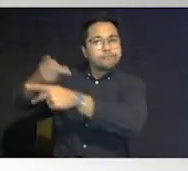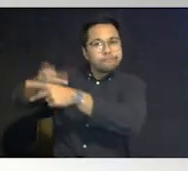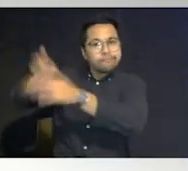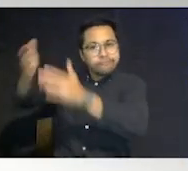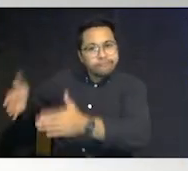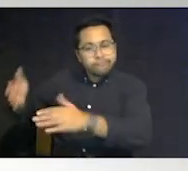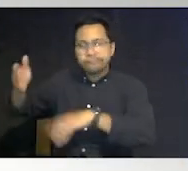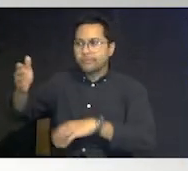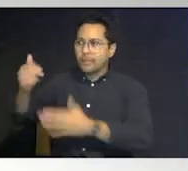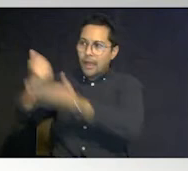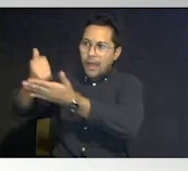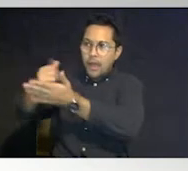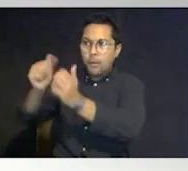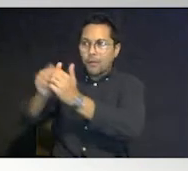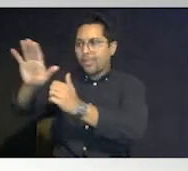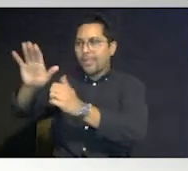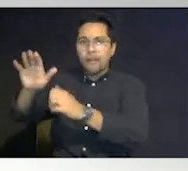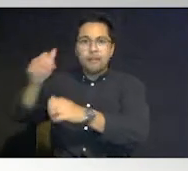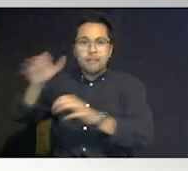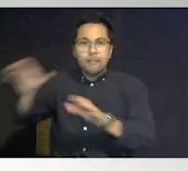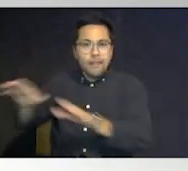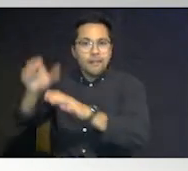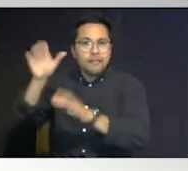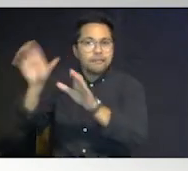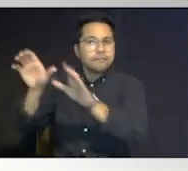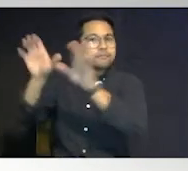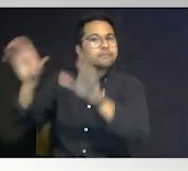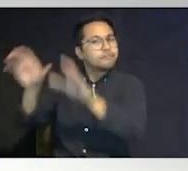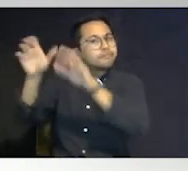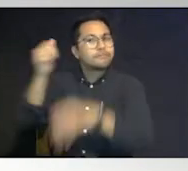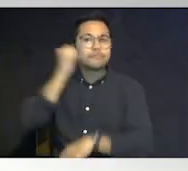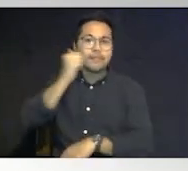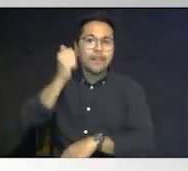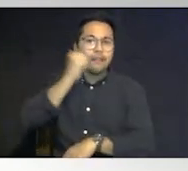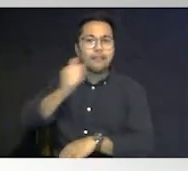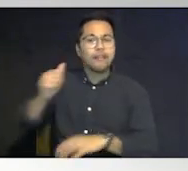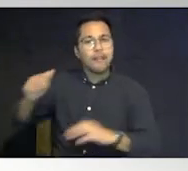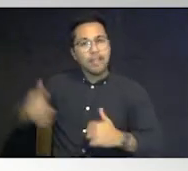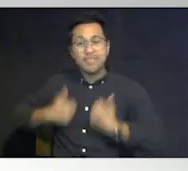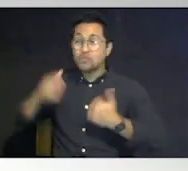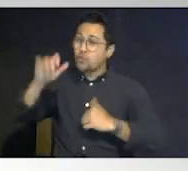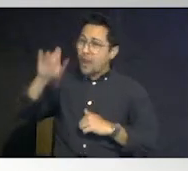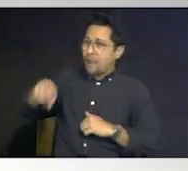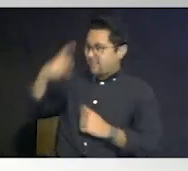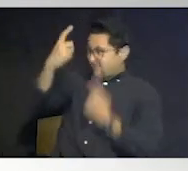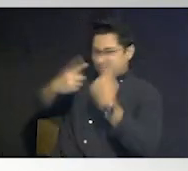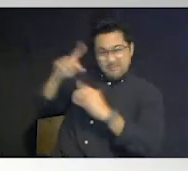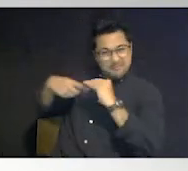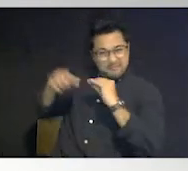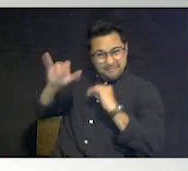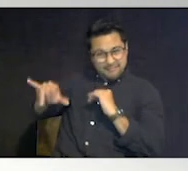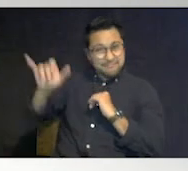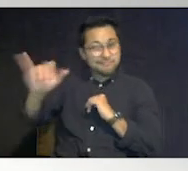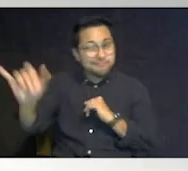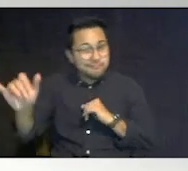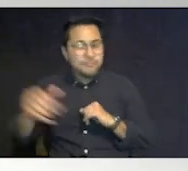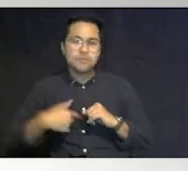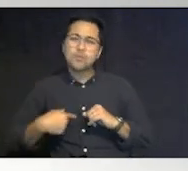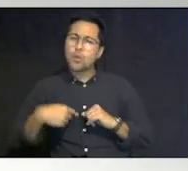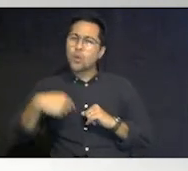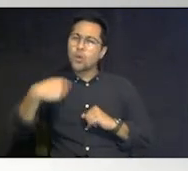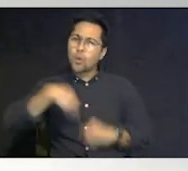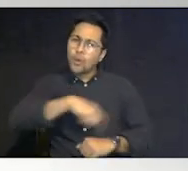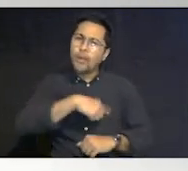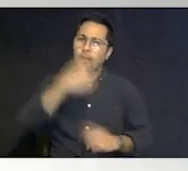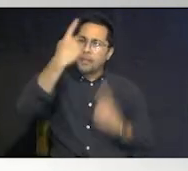of daily living and those things could be interrupted so those factors would go into your plan so as you're considering what what's going to be